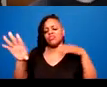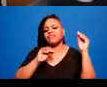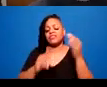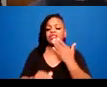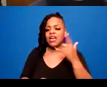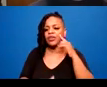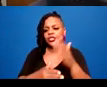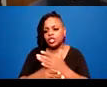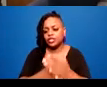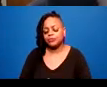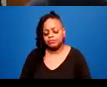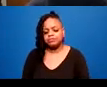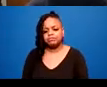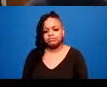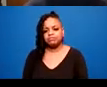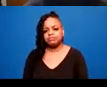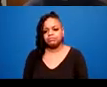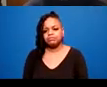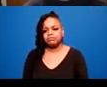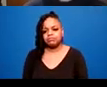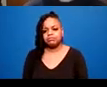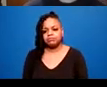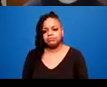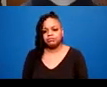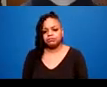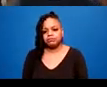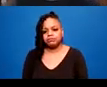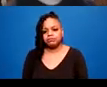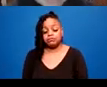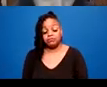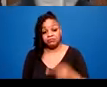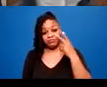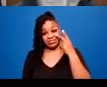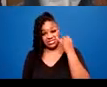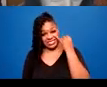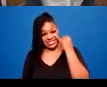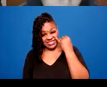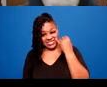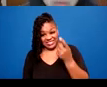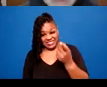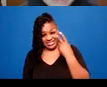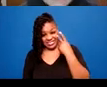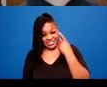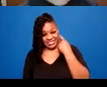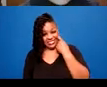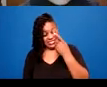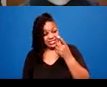So this was a way to acknowledge that these systems are built upon